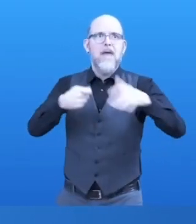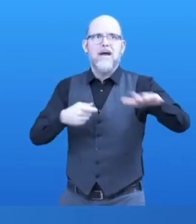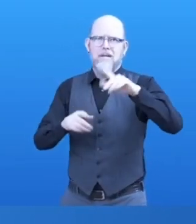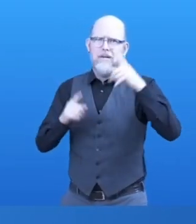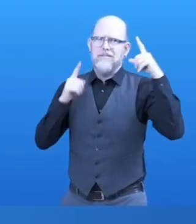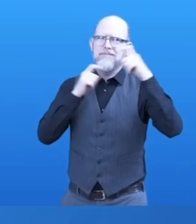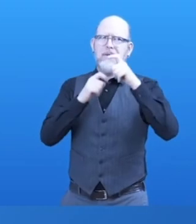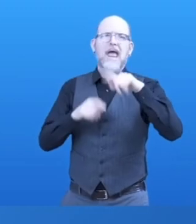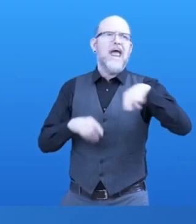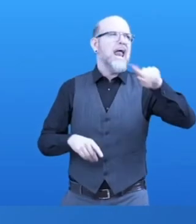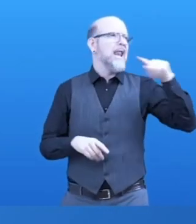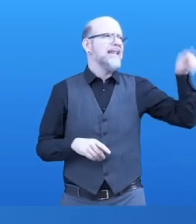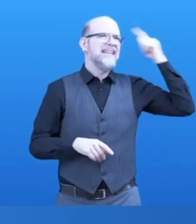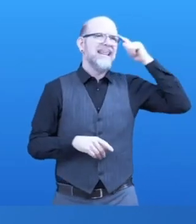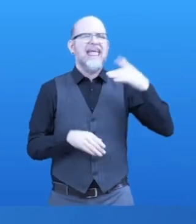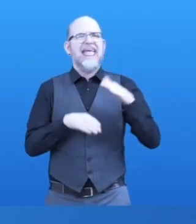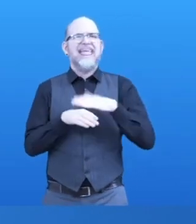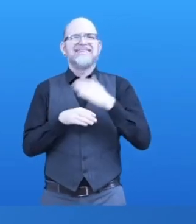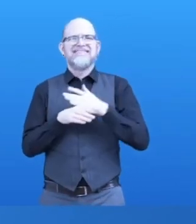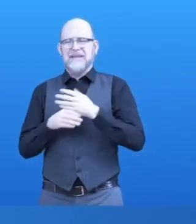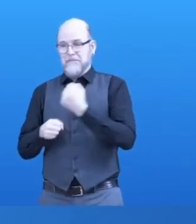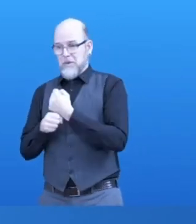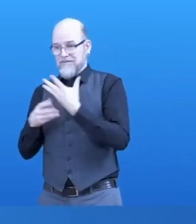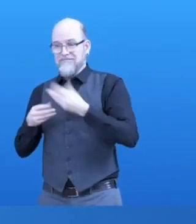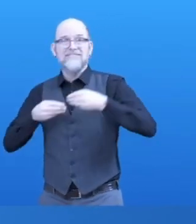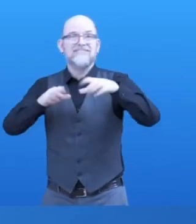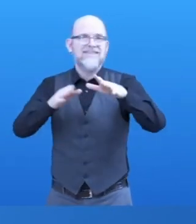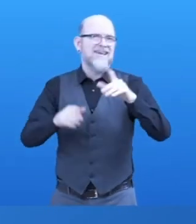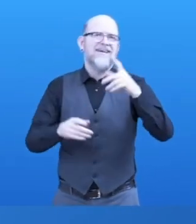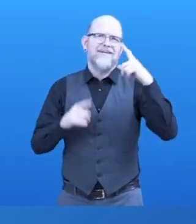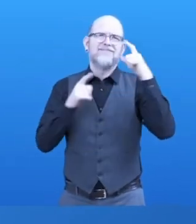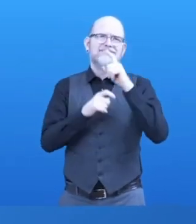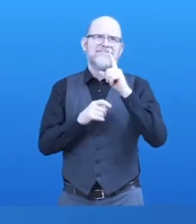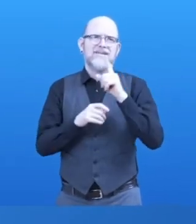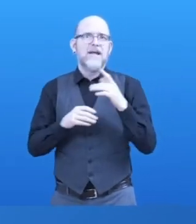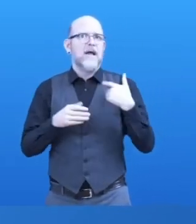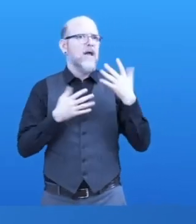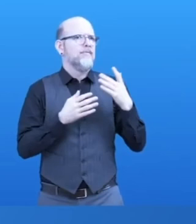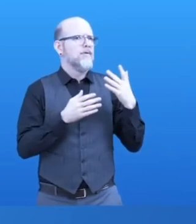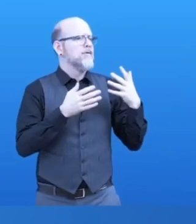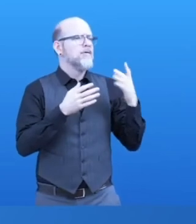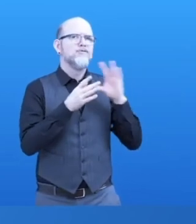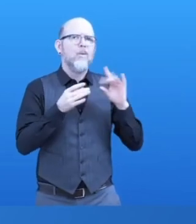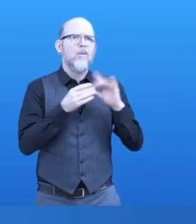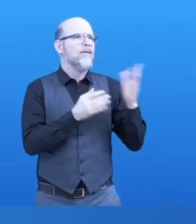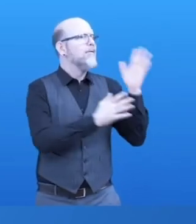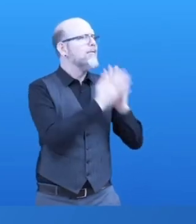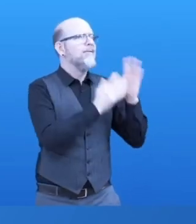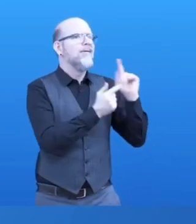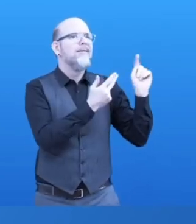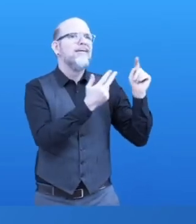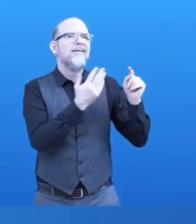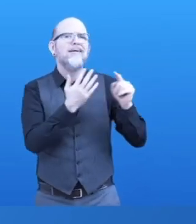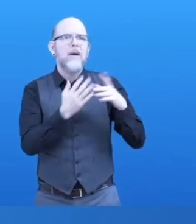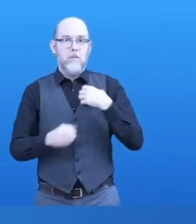One of the great myths that we face is that if we build it, they will come. But the truth is that simply